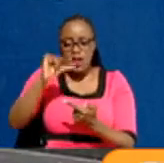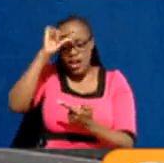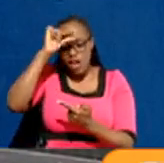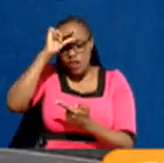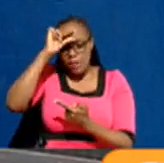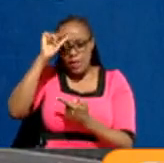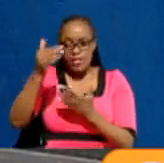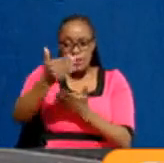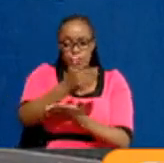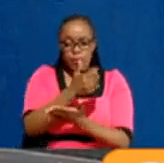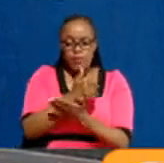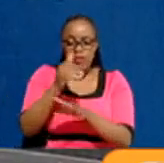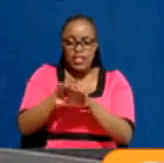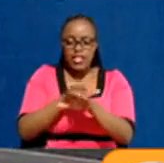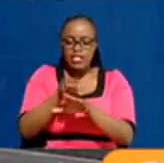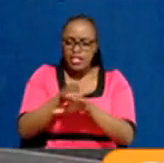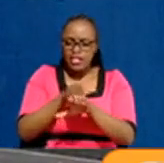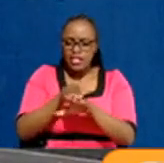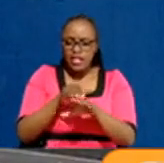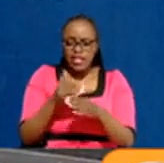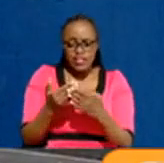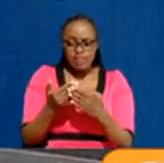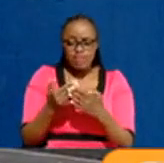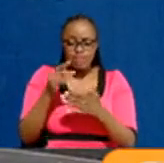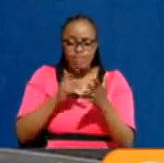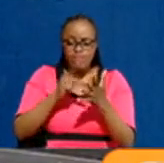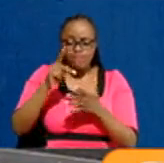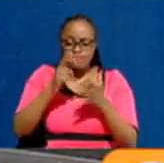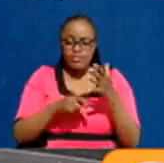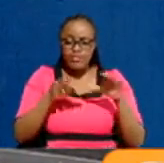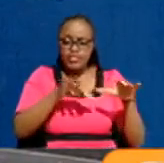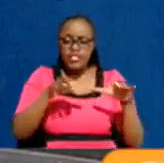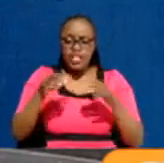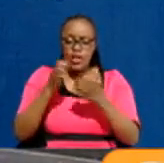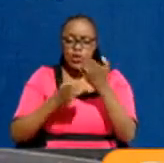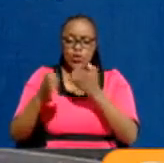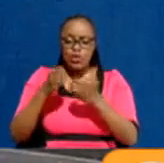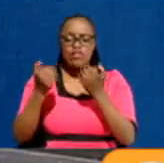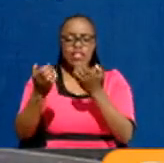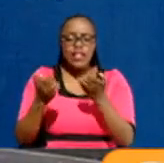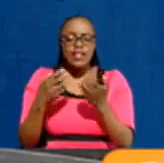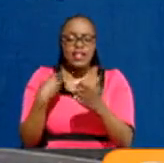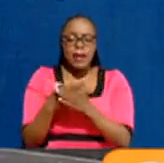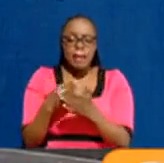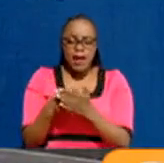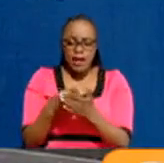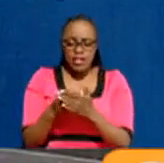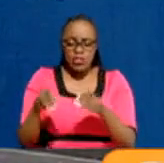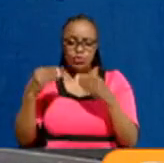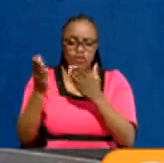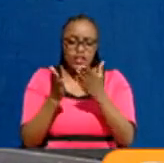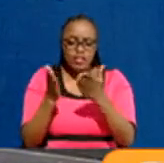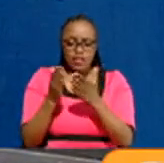streams in delayed tax submissions whose net effect is a struggling economy in dire need of cash flow to service